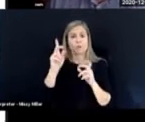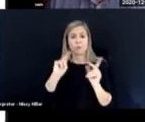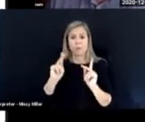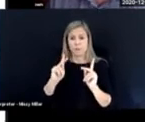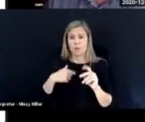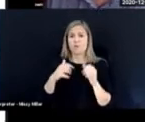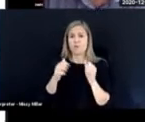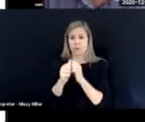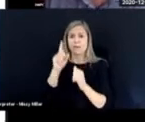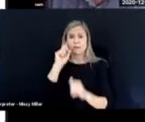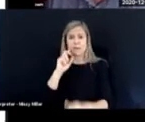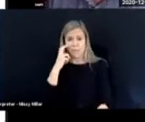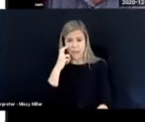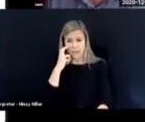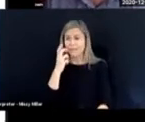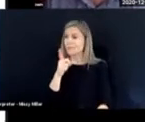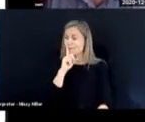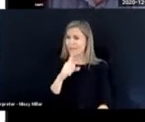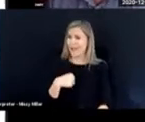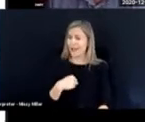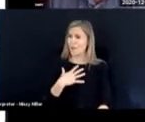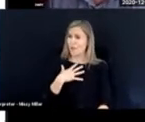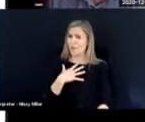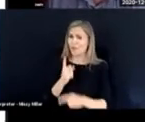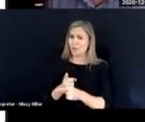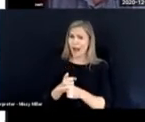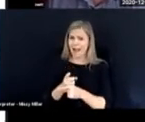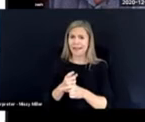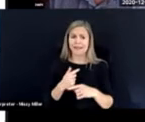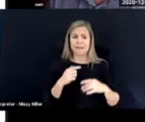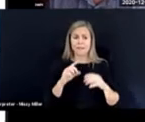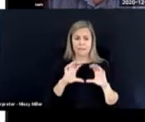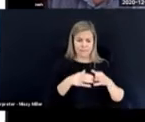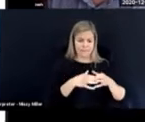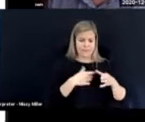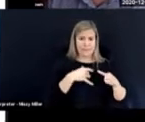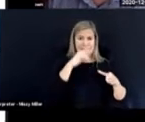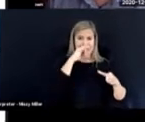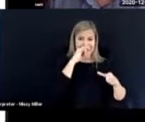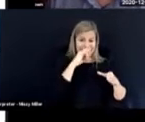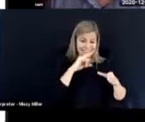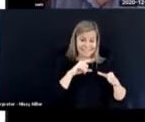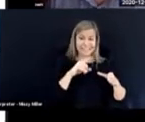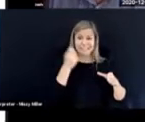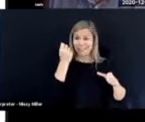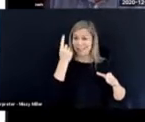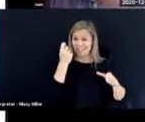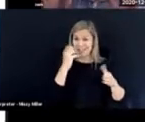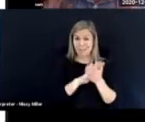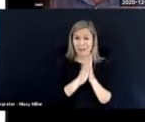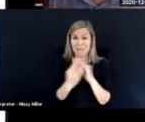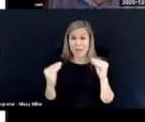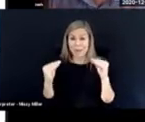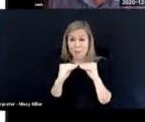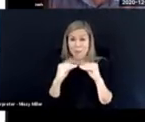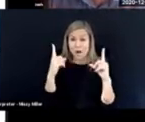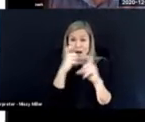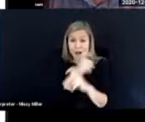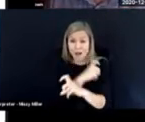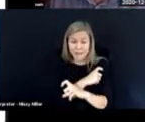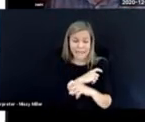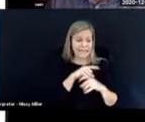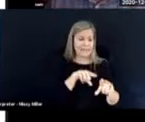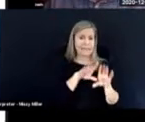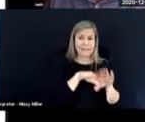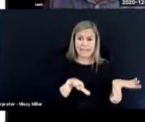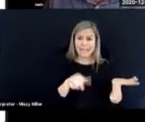which really struck a chord with me. Because I'd been saying to people, the population's checked, the kids are getting more complicated.